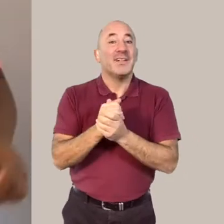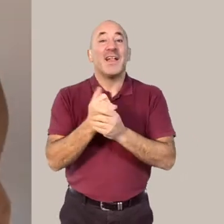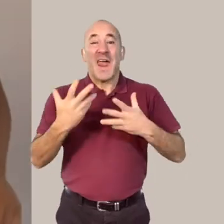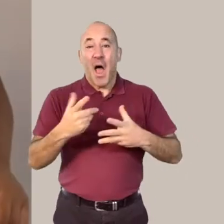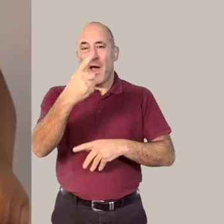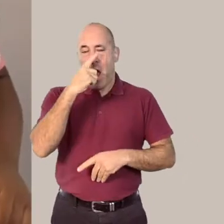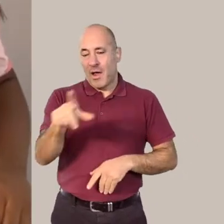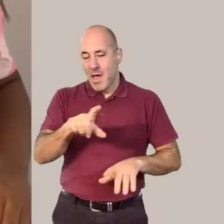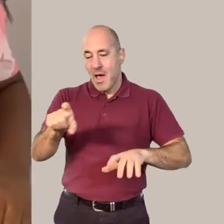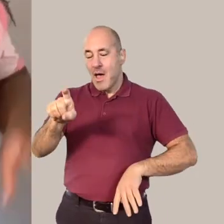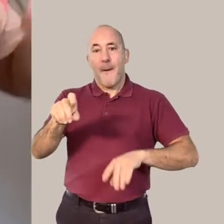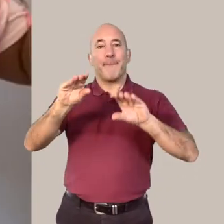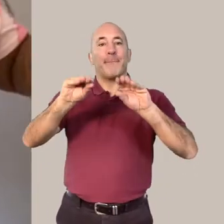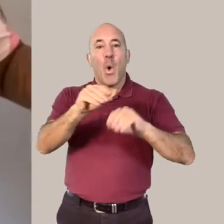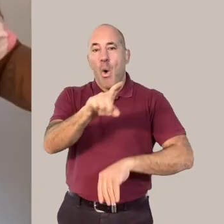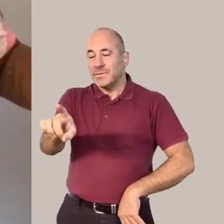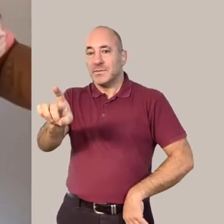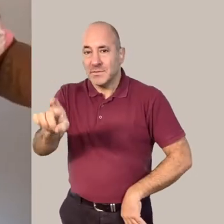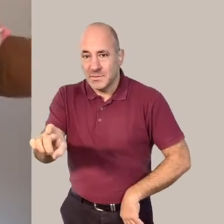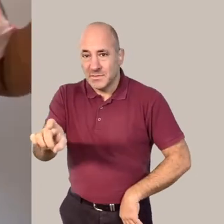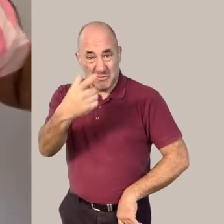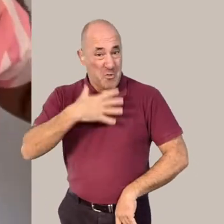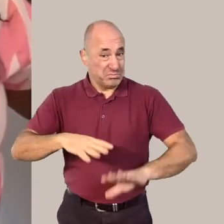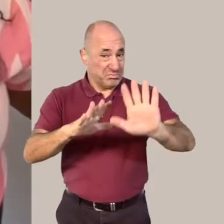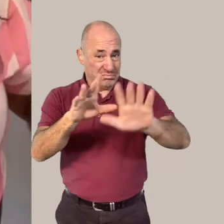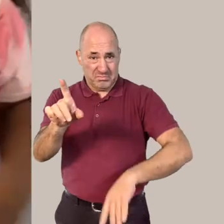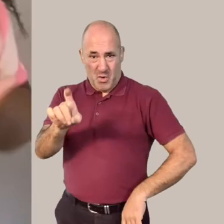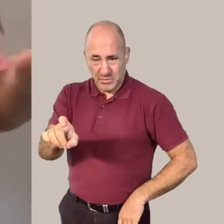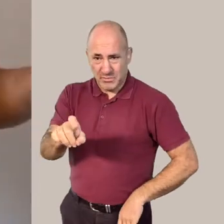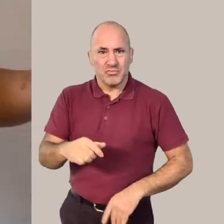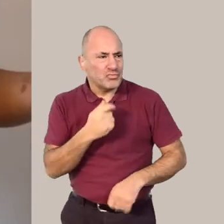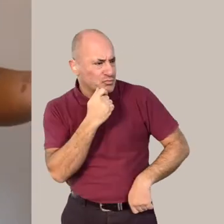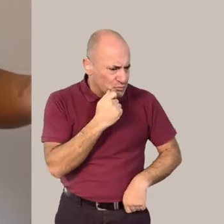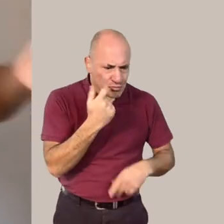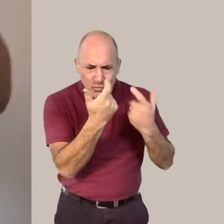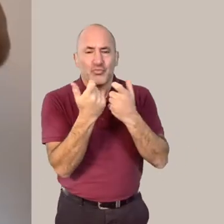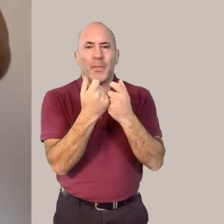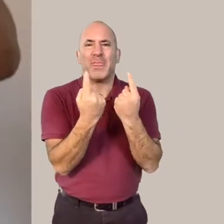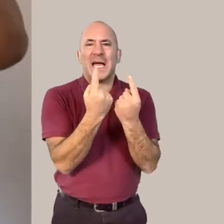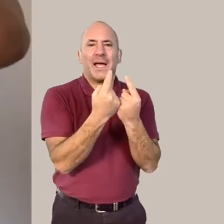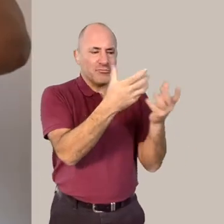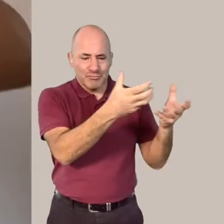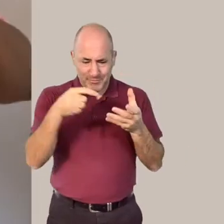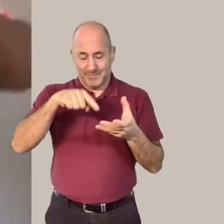is the time where you at home can pause the video if you like and go and find a prop to become your